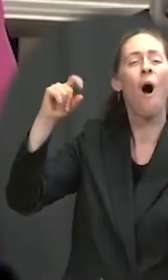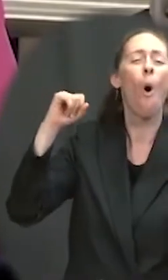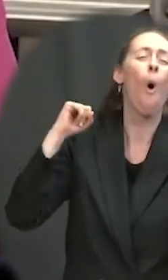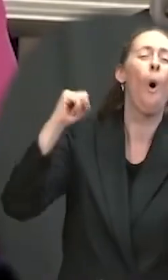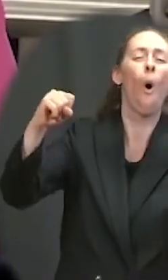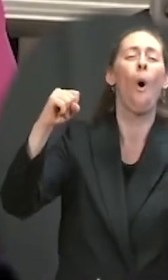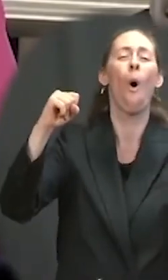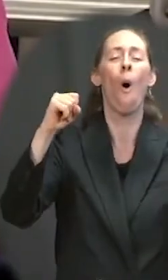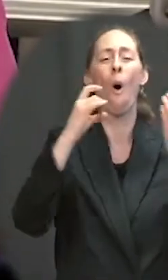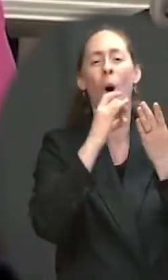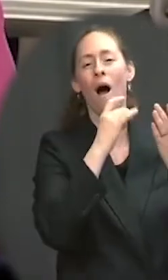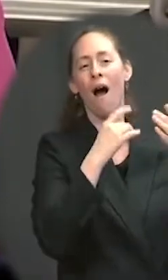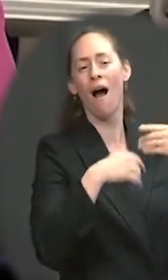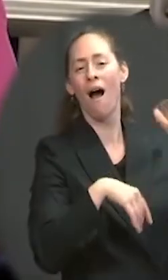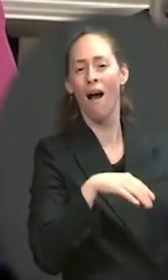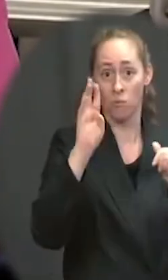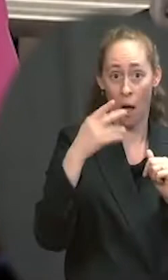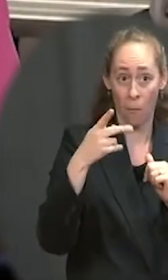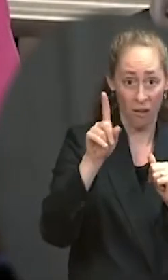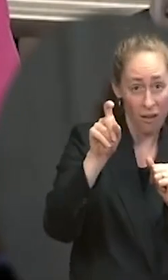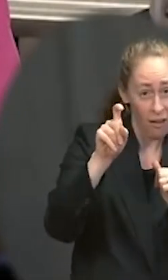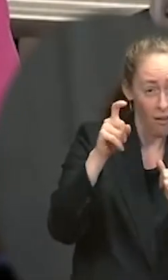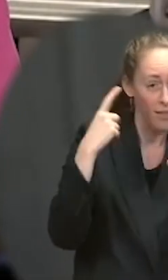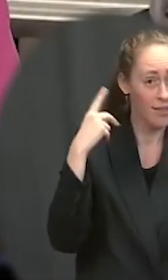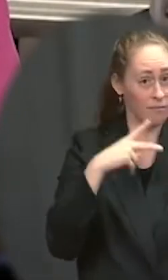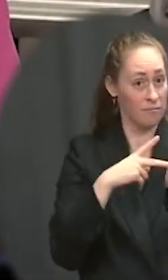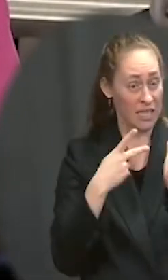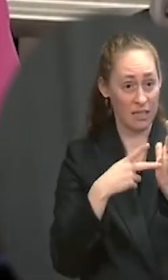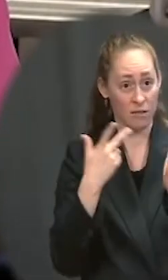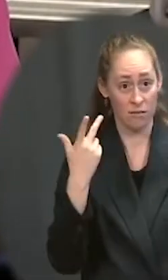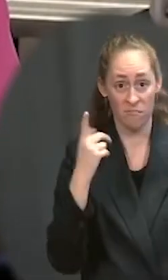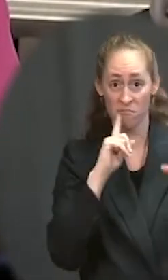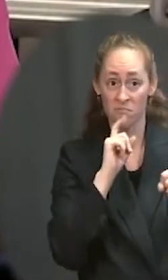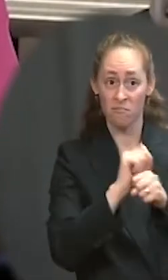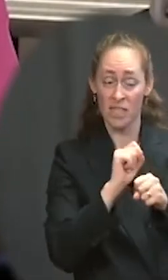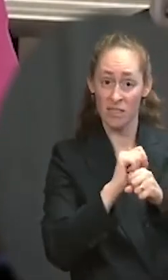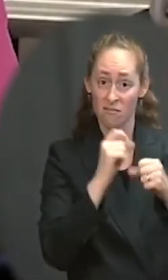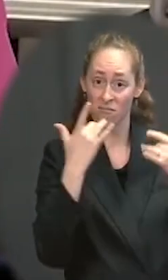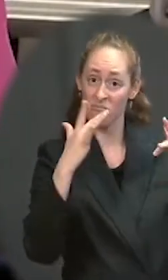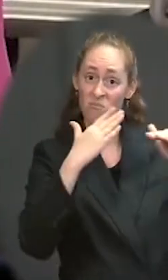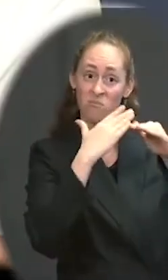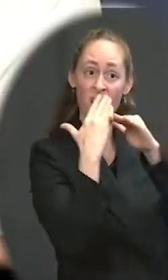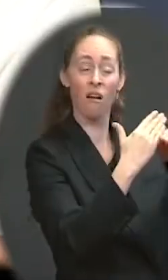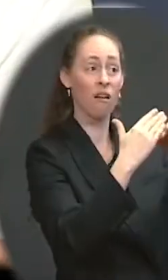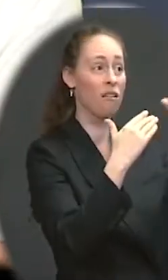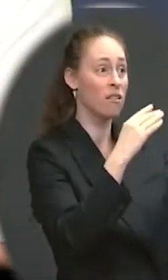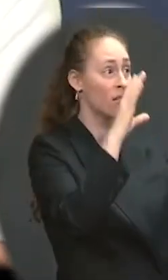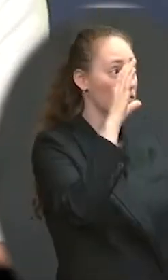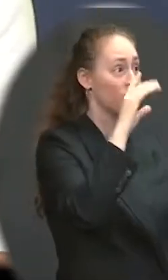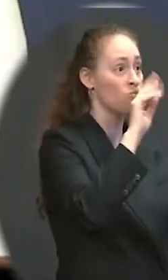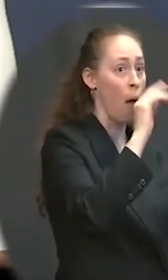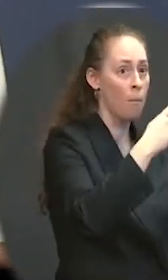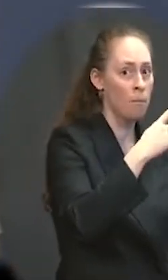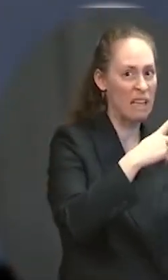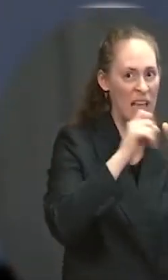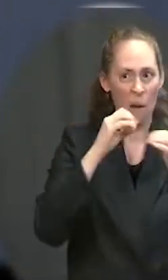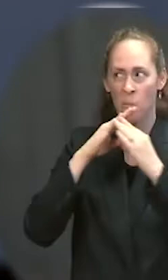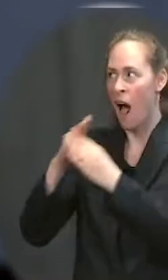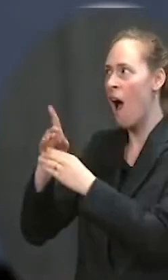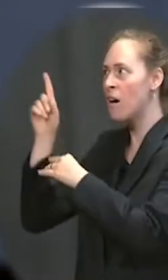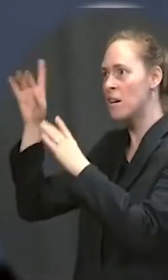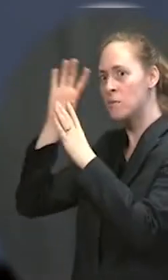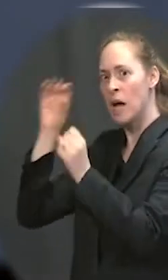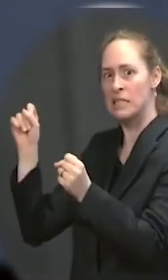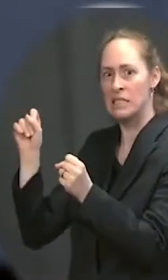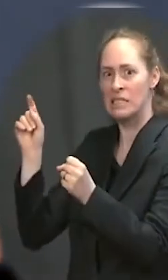what's to stop them from silencing you? What do you make of that comment? Does he have a point? Well, let me first say